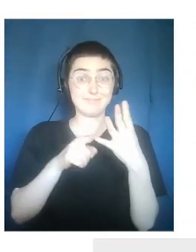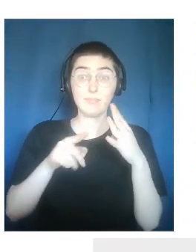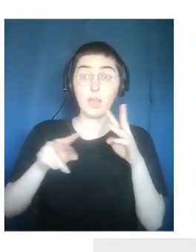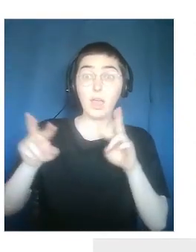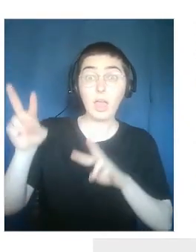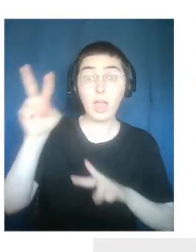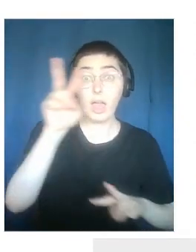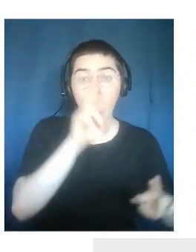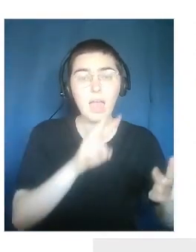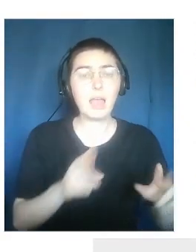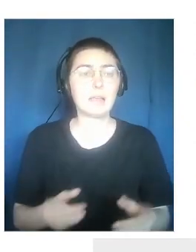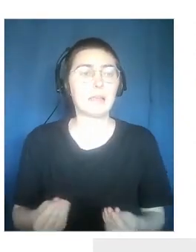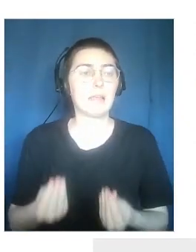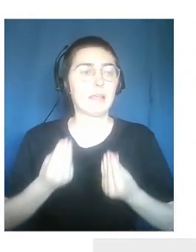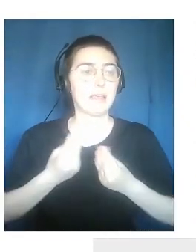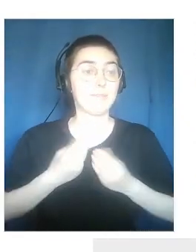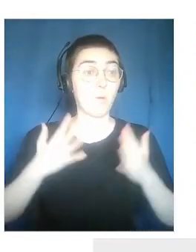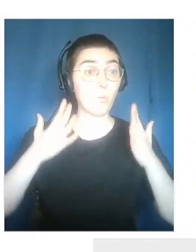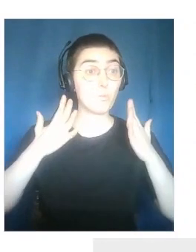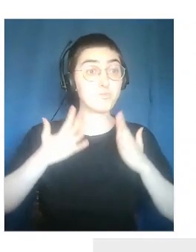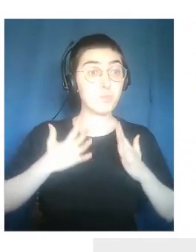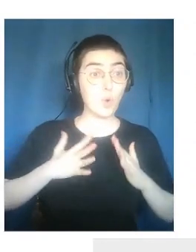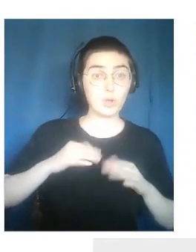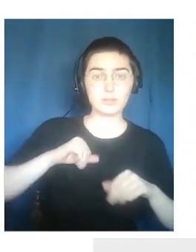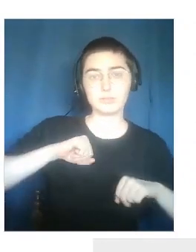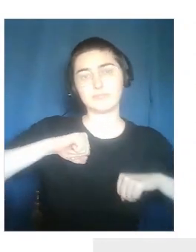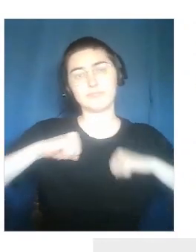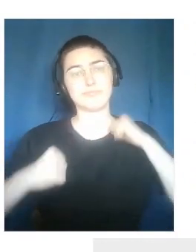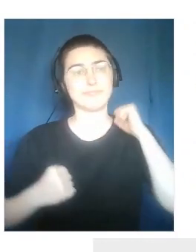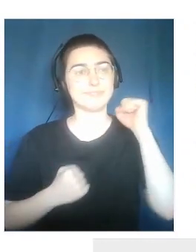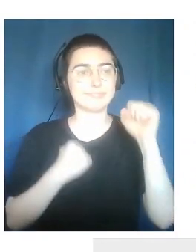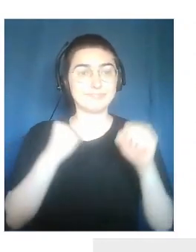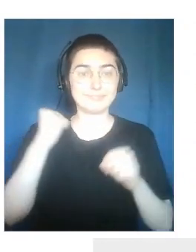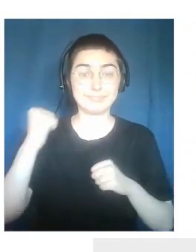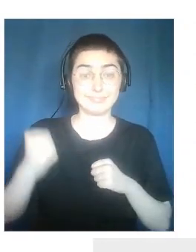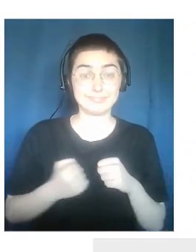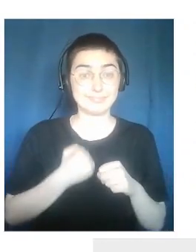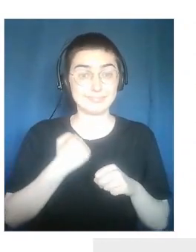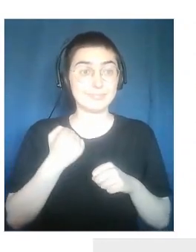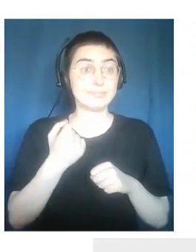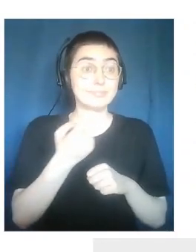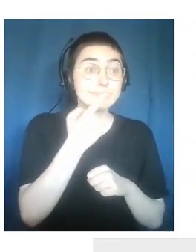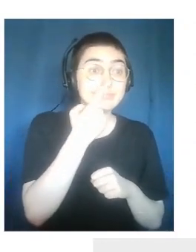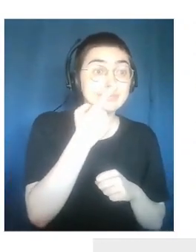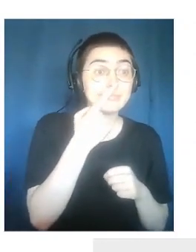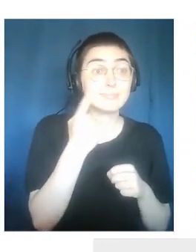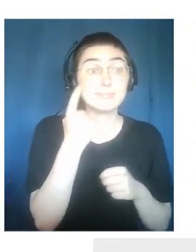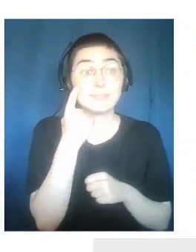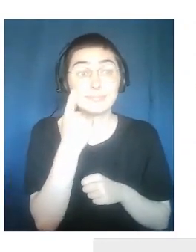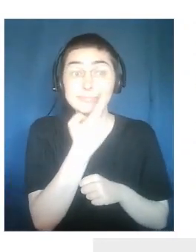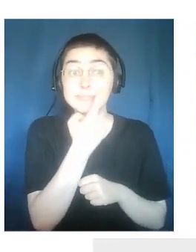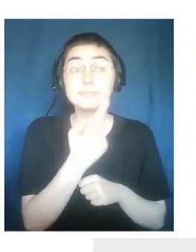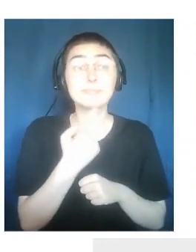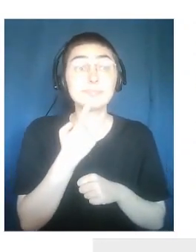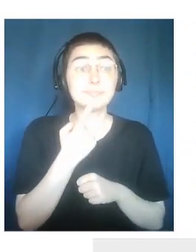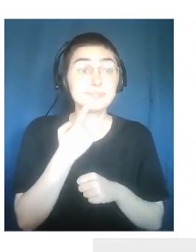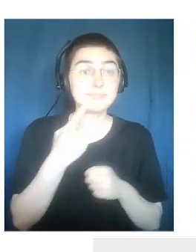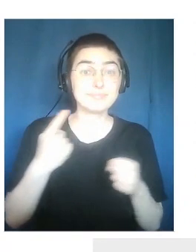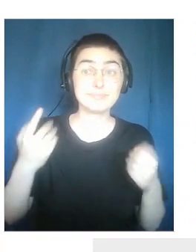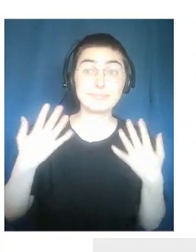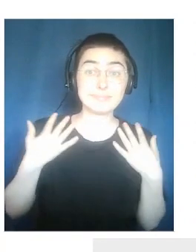of this involves the body dimension. And the activation of our five senses and our